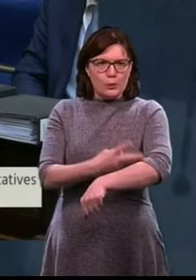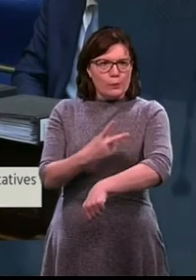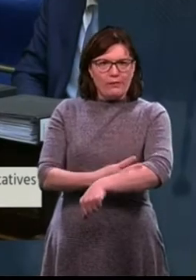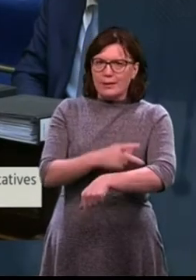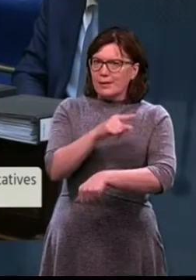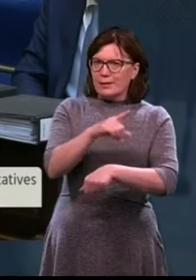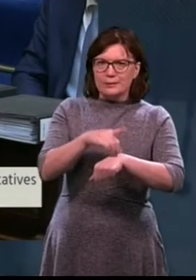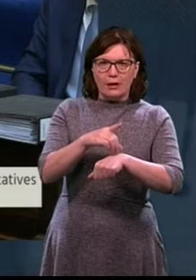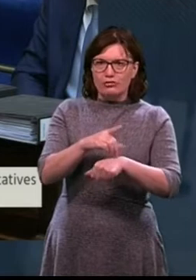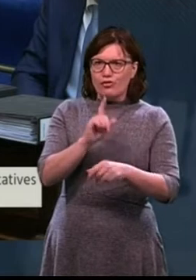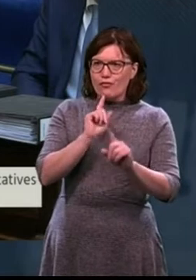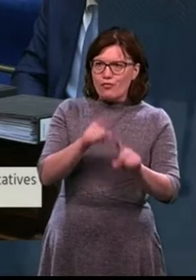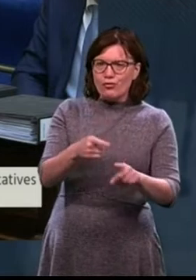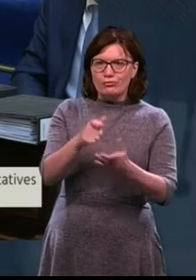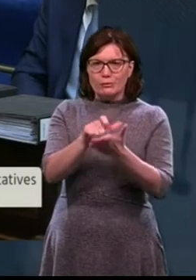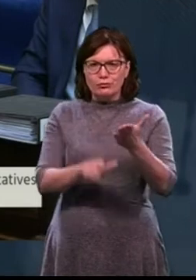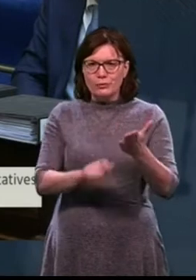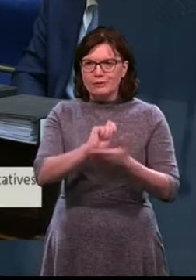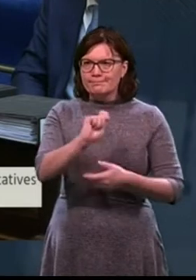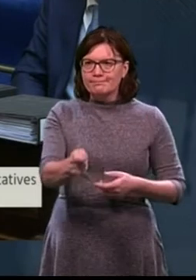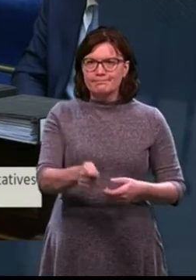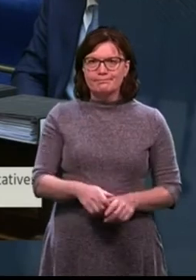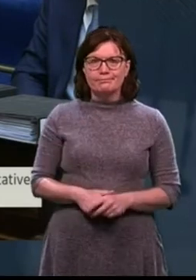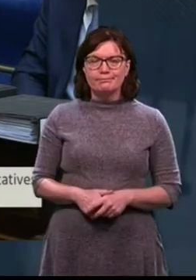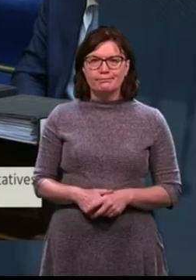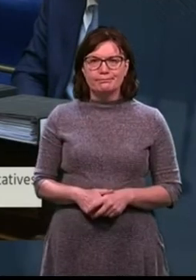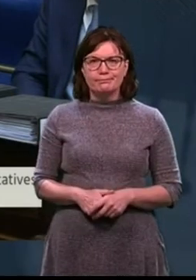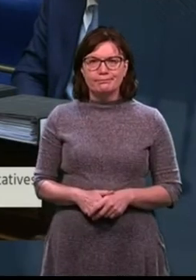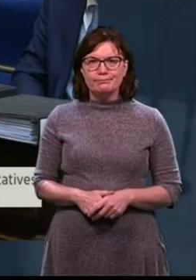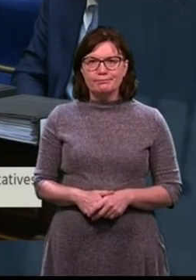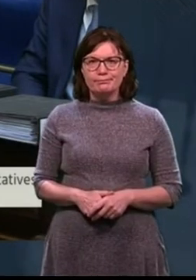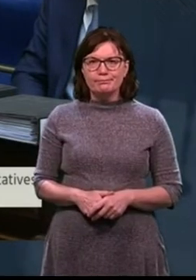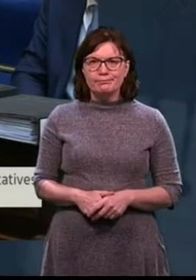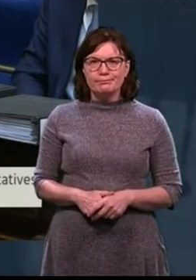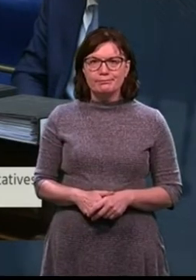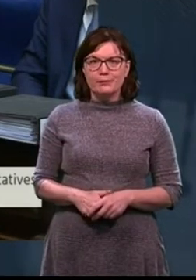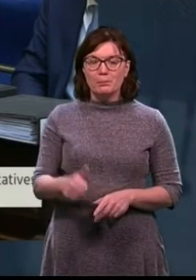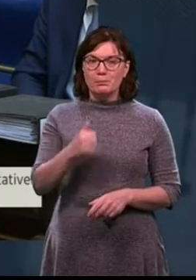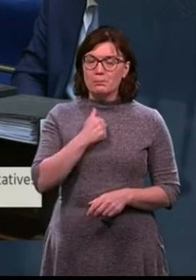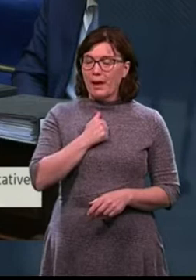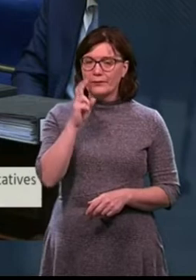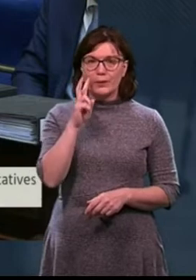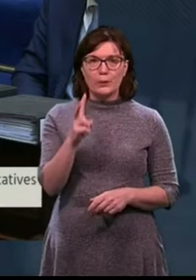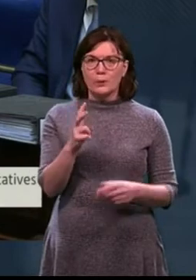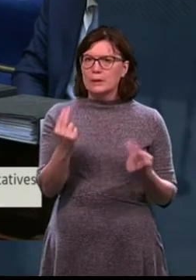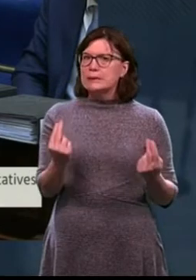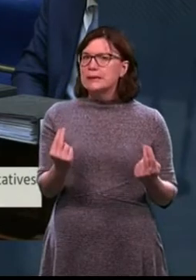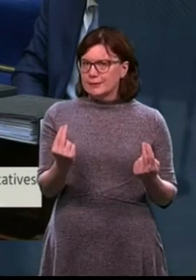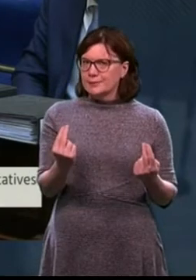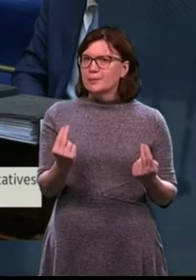And in my view, it demands a fundamental review,